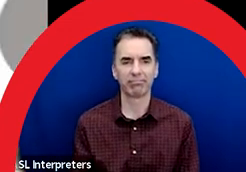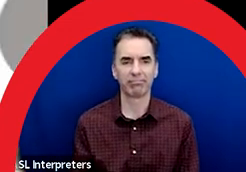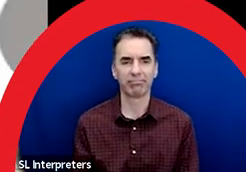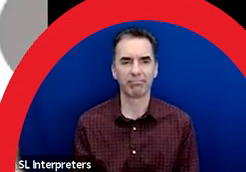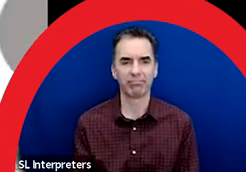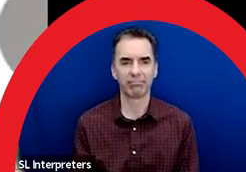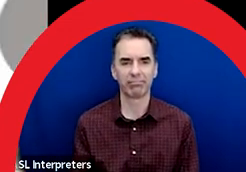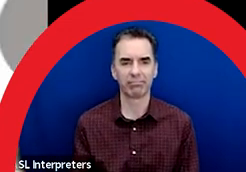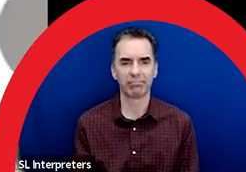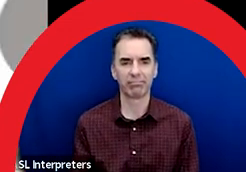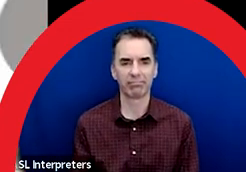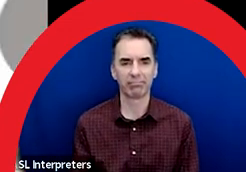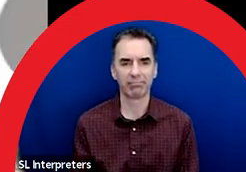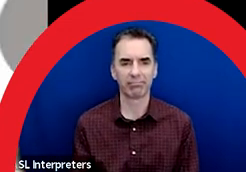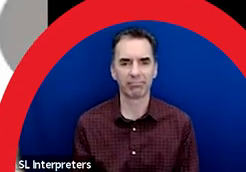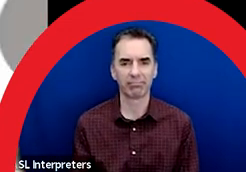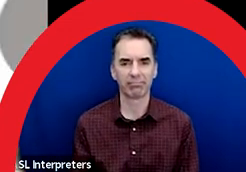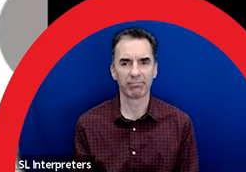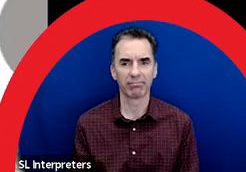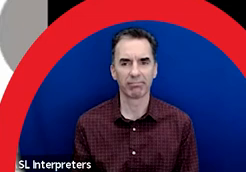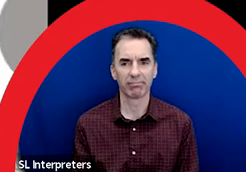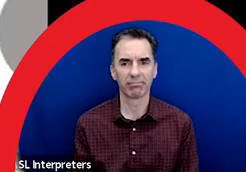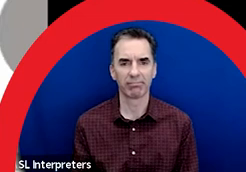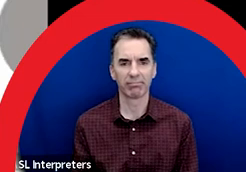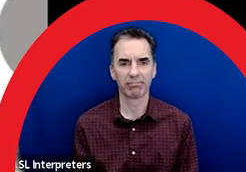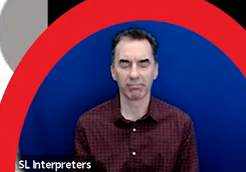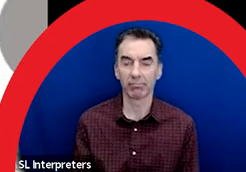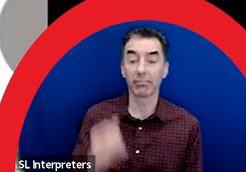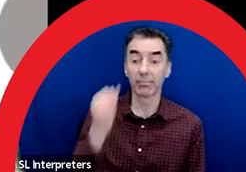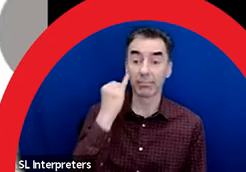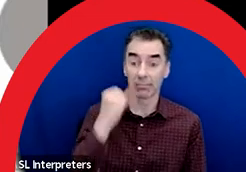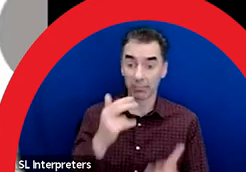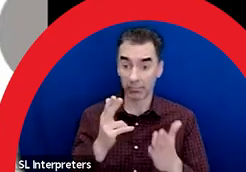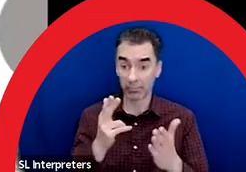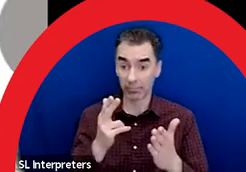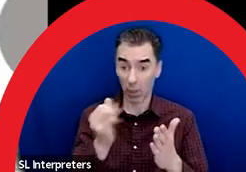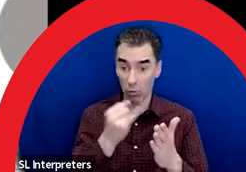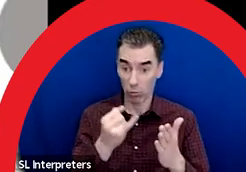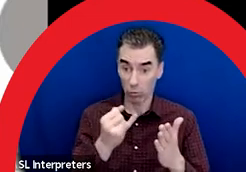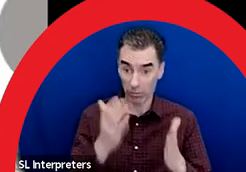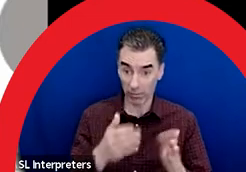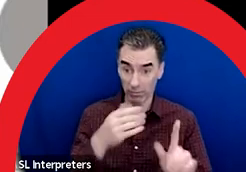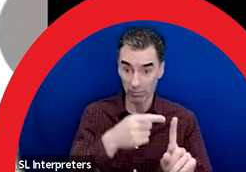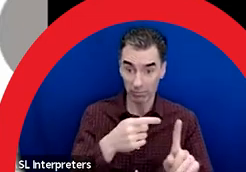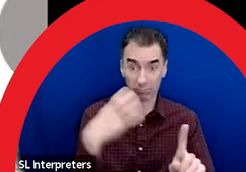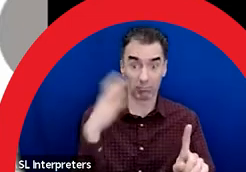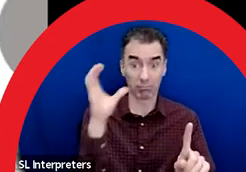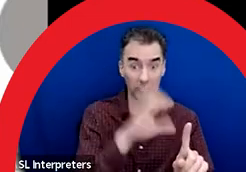Next slide, Chelsea. Once an artist is contracted, which is as soon as late February 2022.